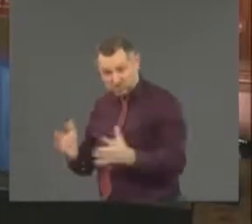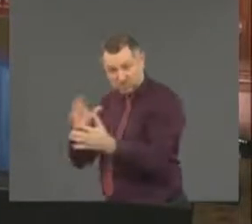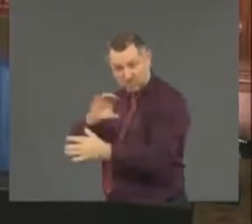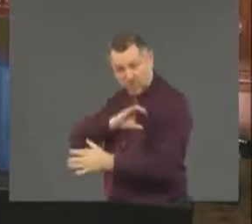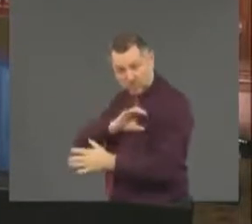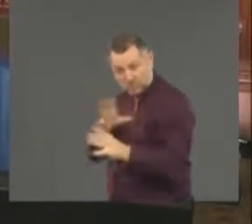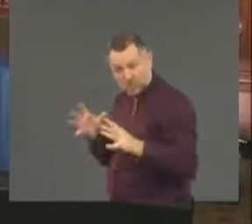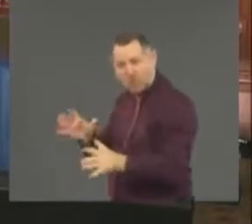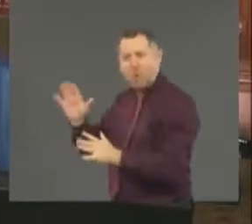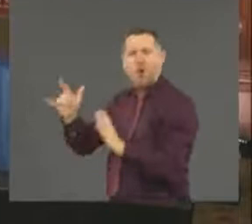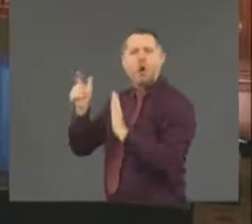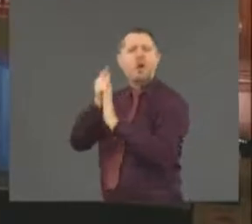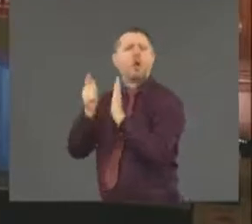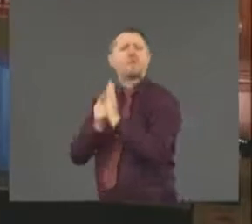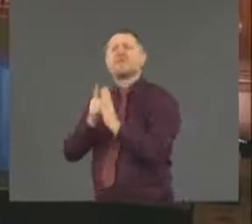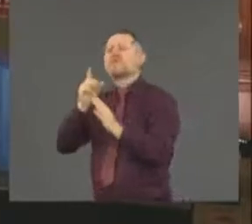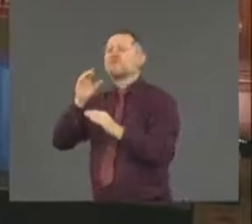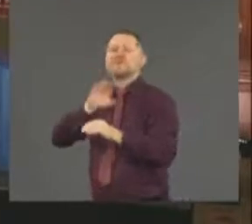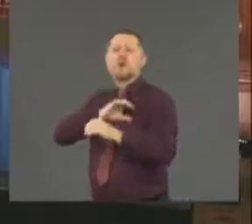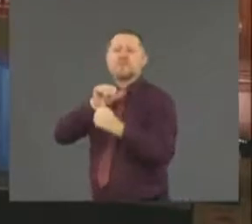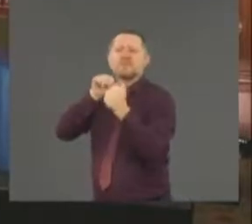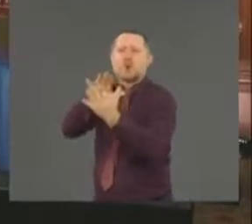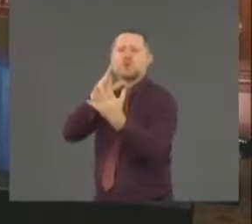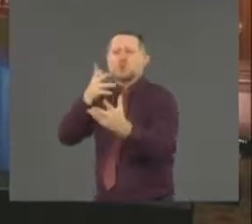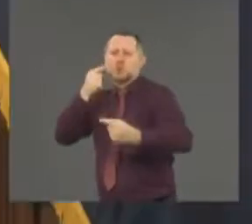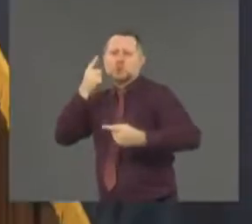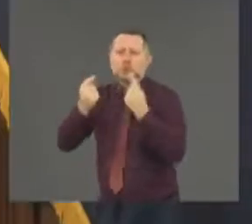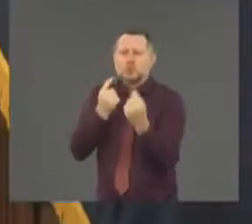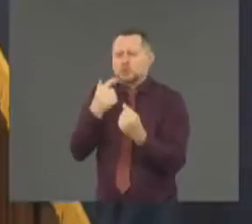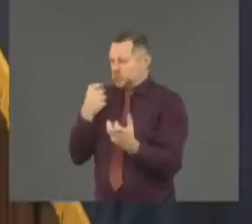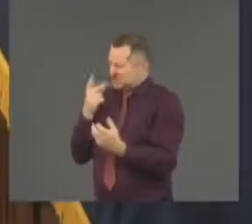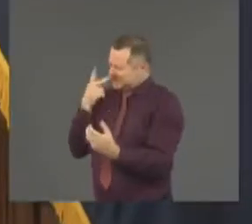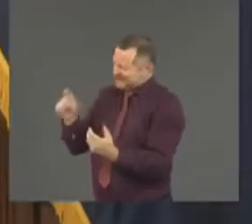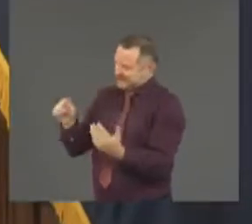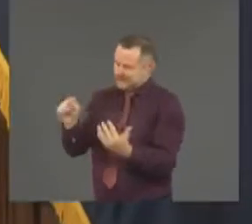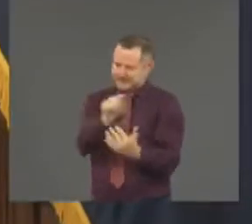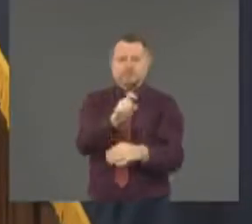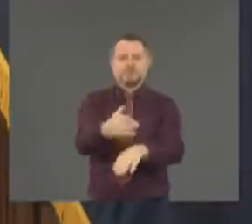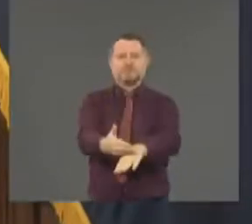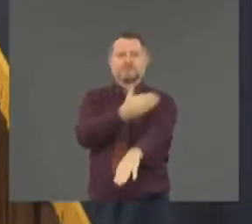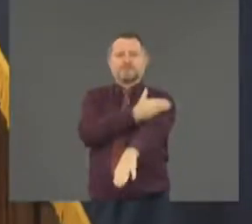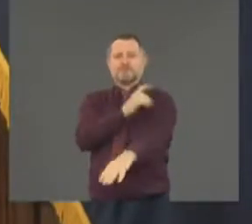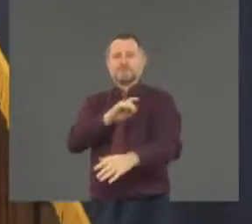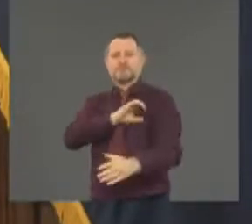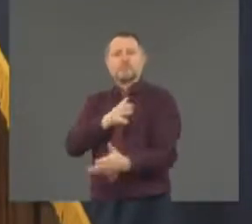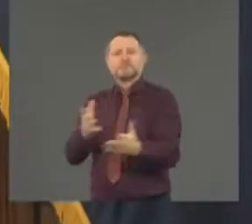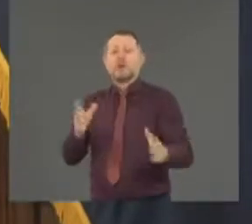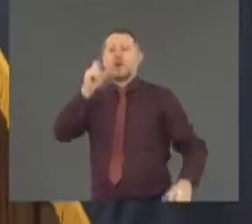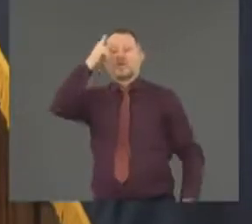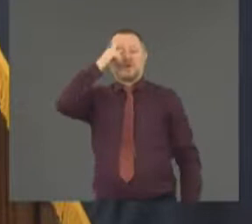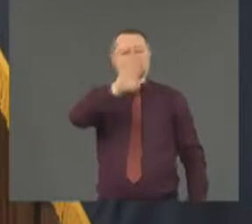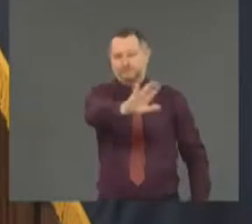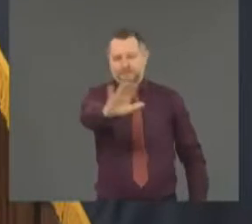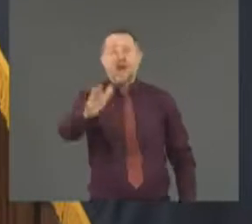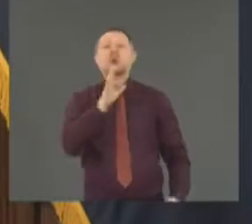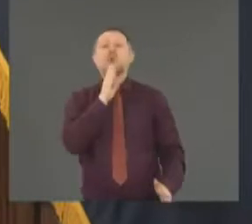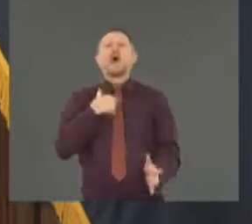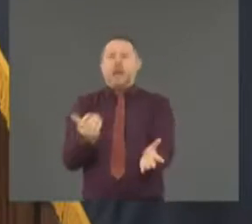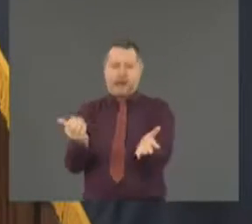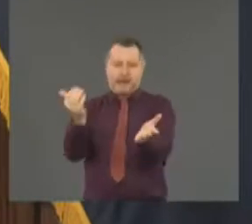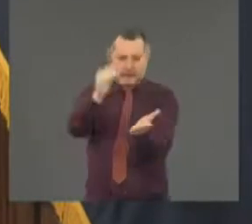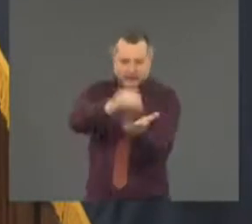performing that you would like to see them perform? I think, look, I've seen, again, do your job. Do what you've done in the past.